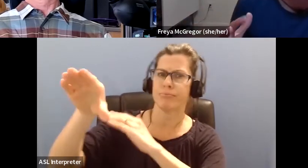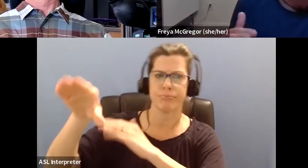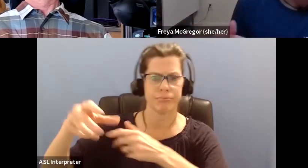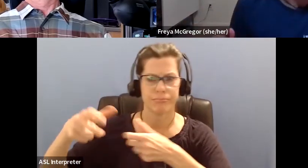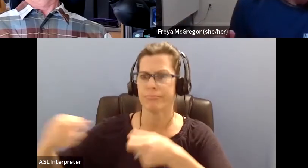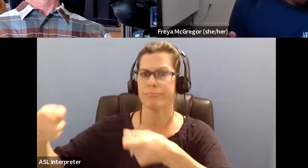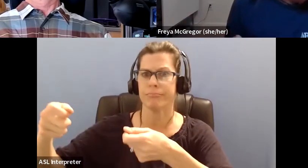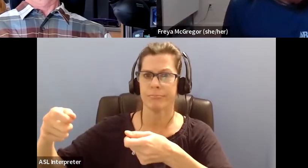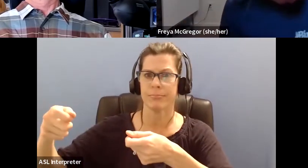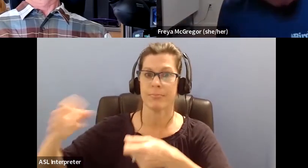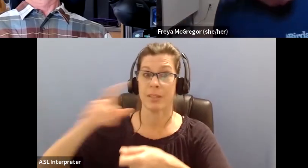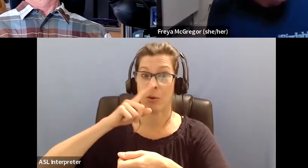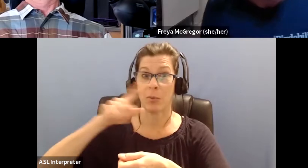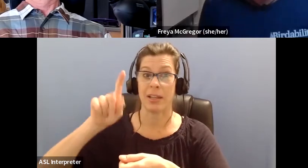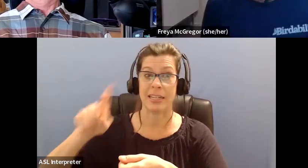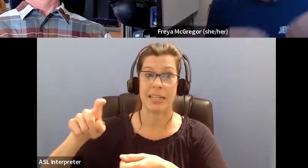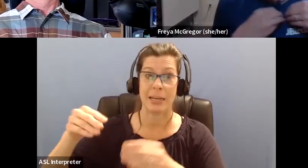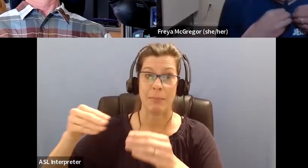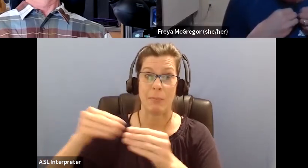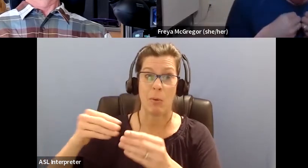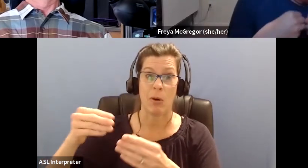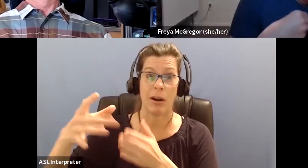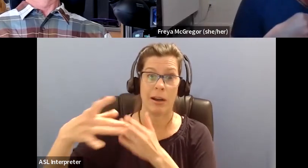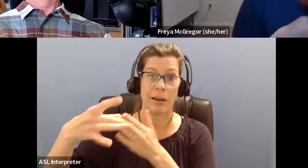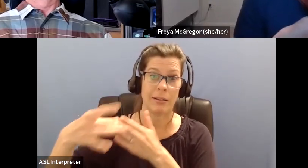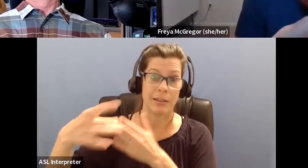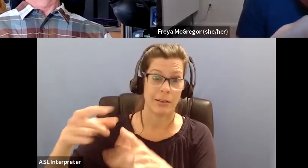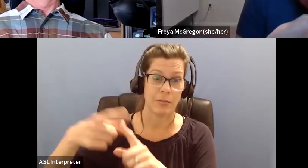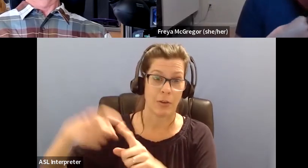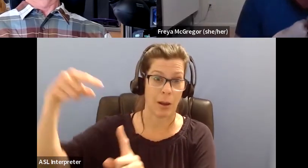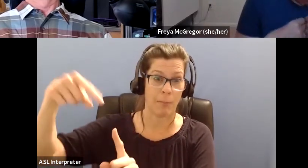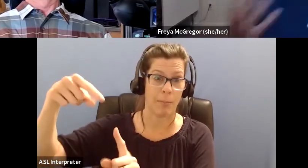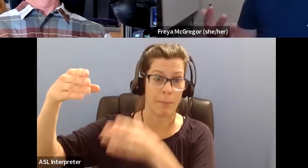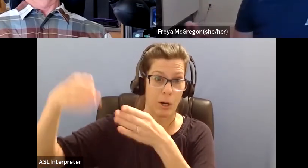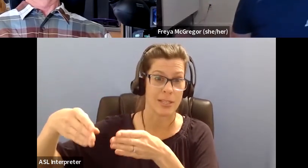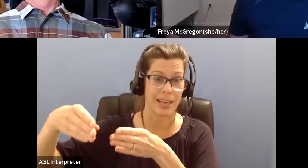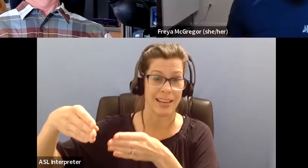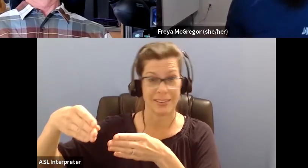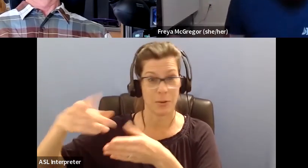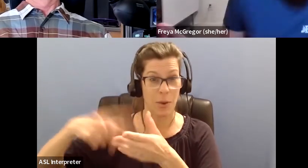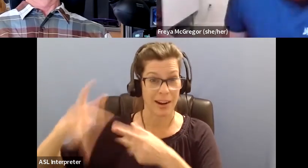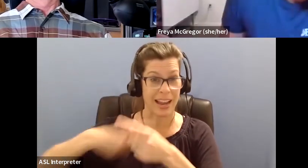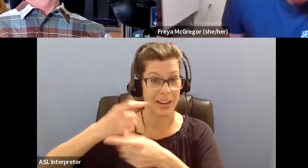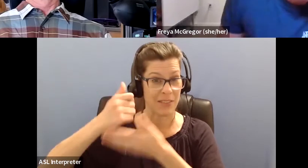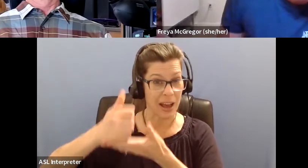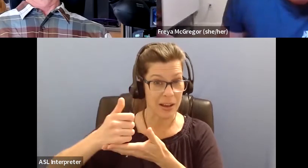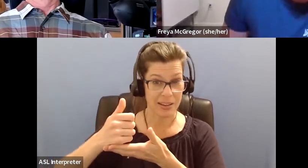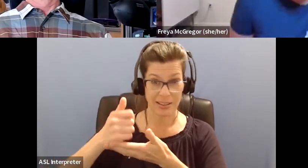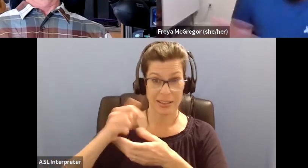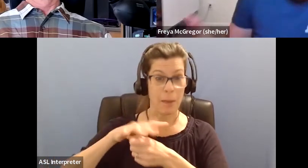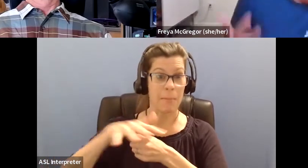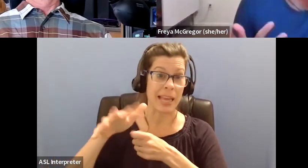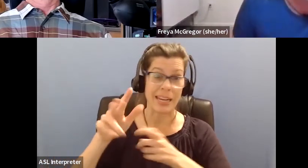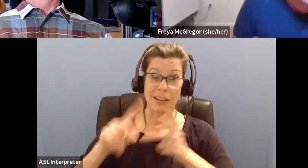needed to get some more guidance from the expert, um, on, on what help they need. Uh, and if they say no, plenty of people don't want your help